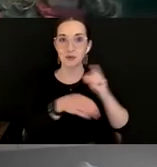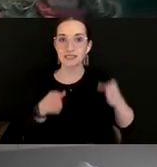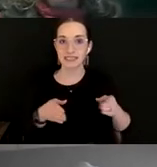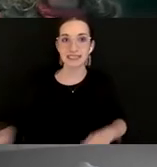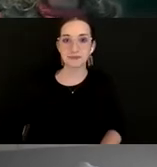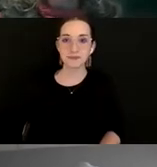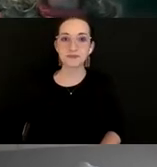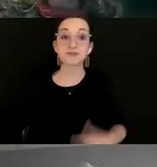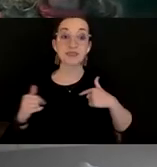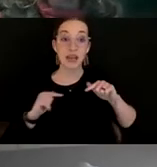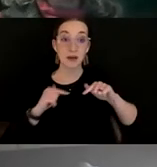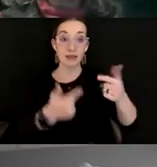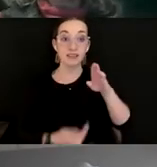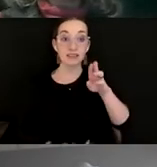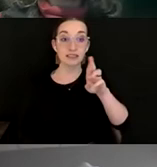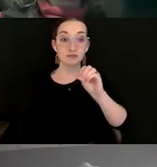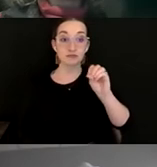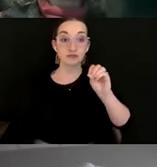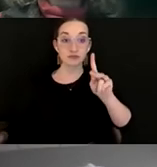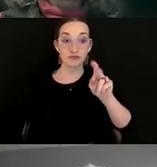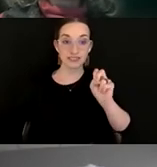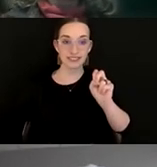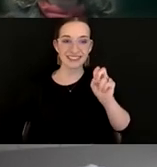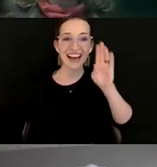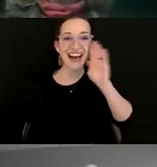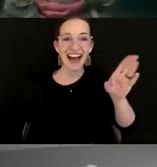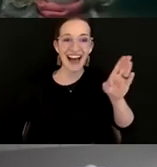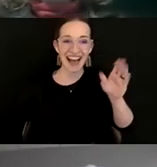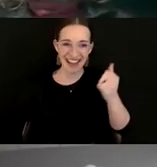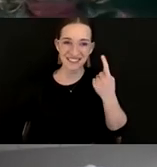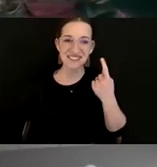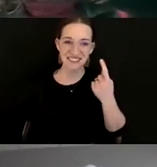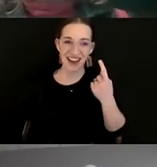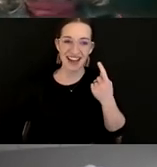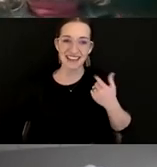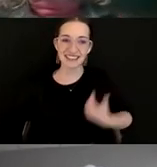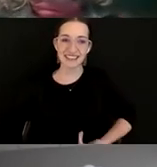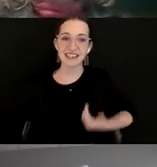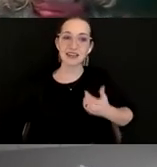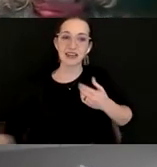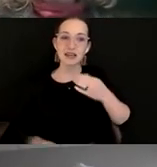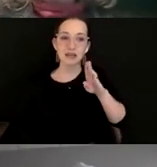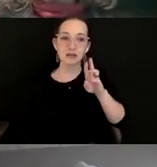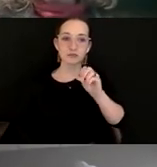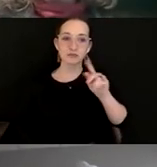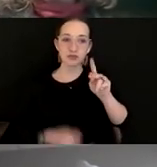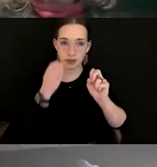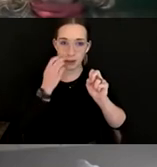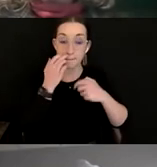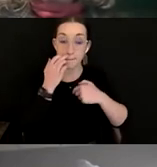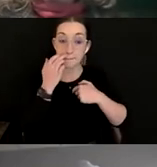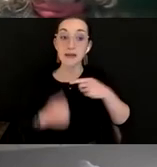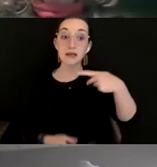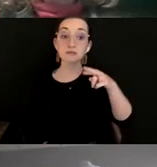Now I'll pass it to Brooke. Hi, everyone. My name is Brooke Horsch. I use she, her pronouns, and